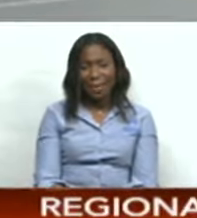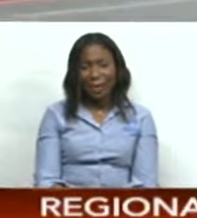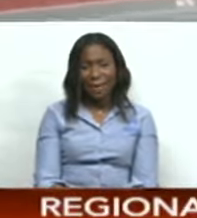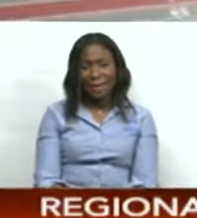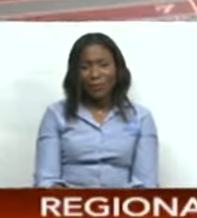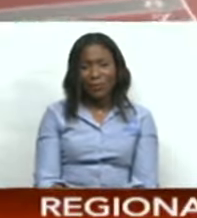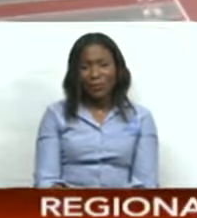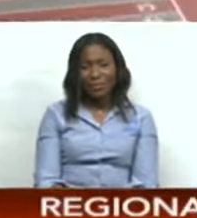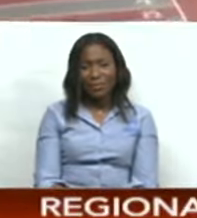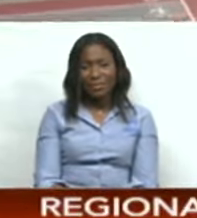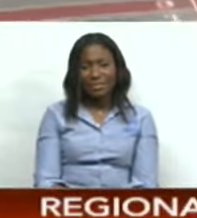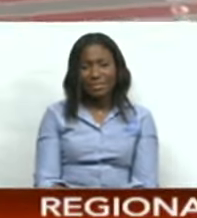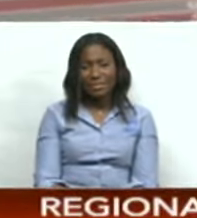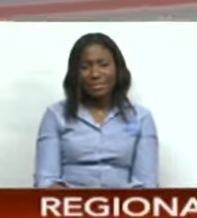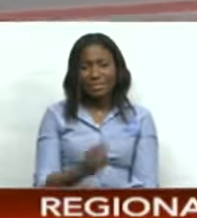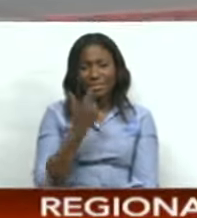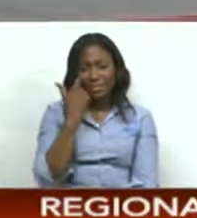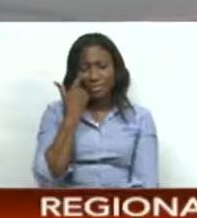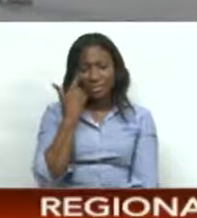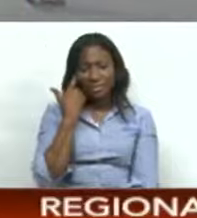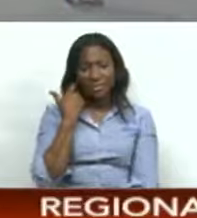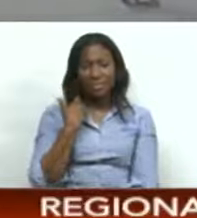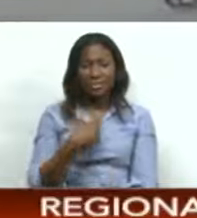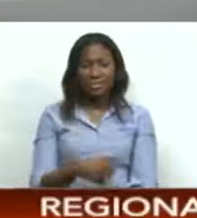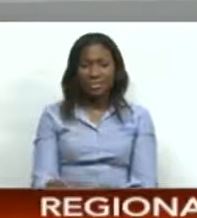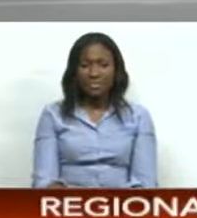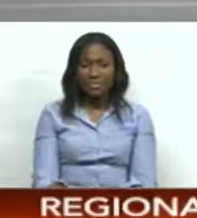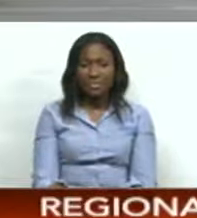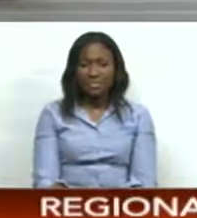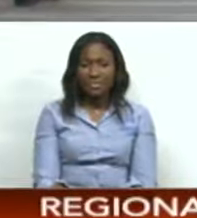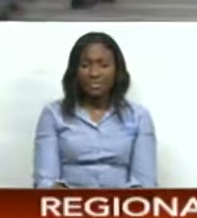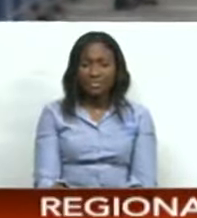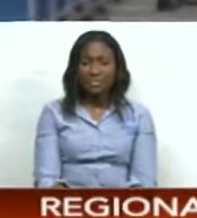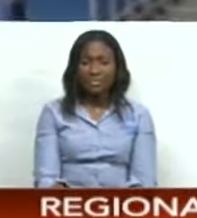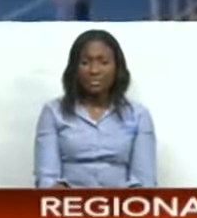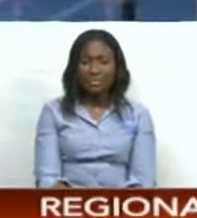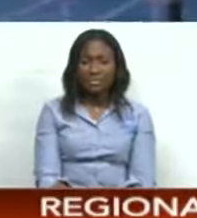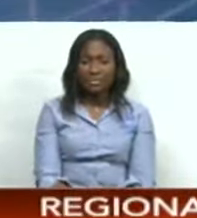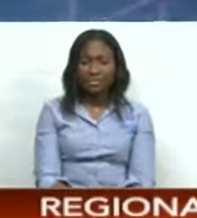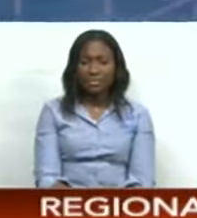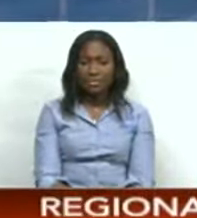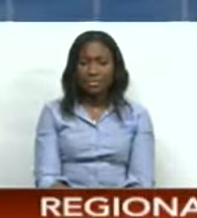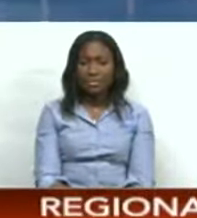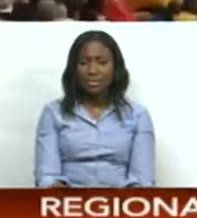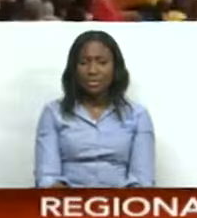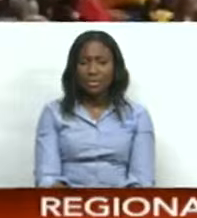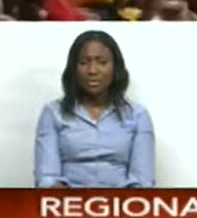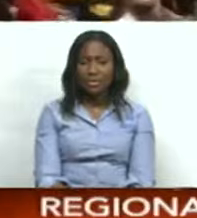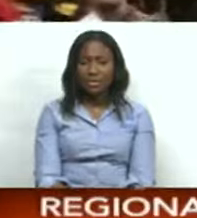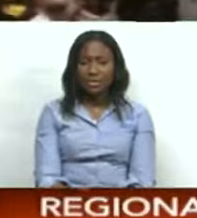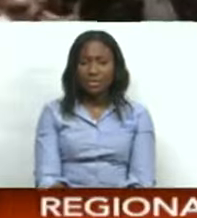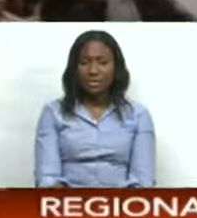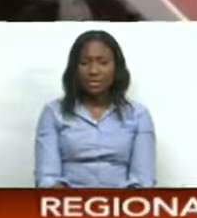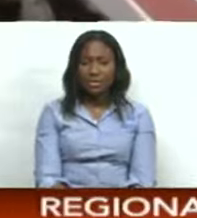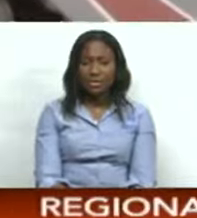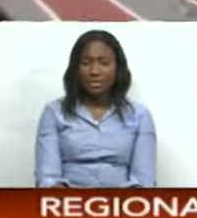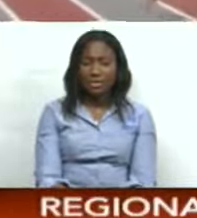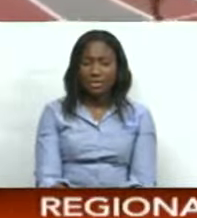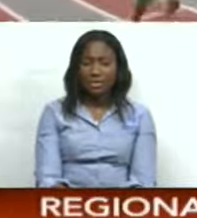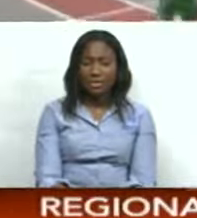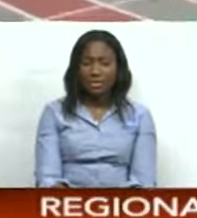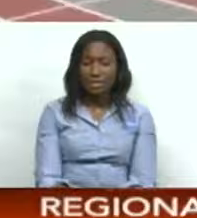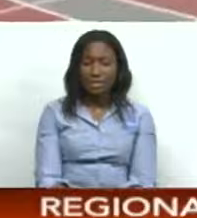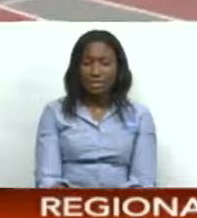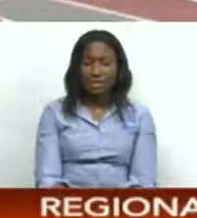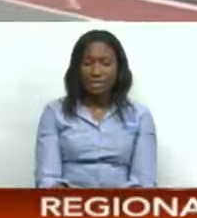Tillamolna is good at running fast, going out on his own. He ran that national record in the heats in Budapest from lane eight in front of the home crowd. But Jureme